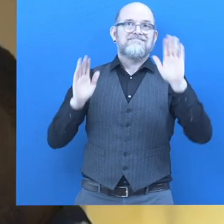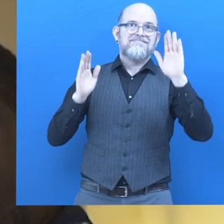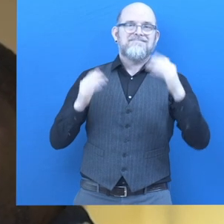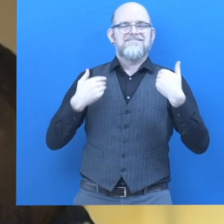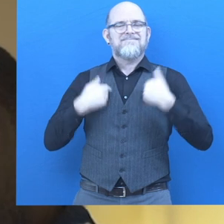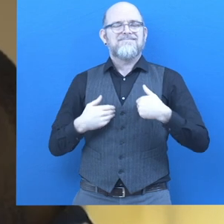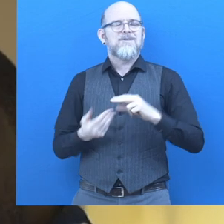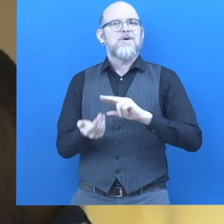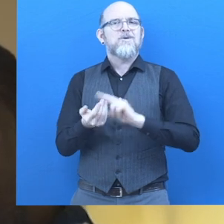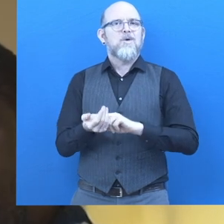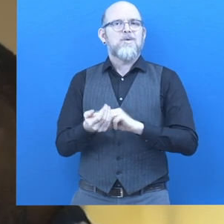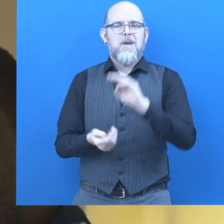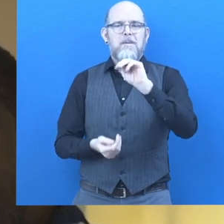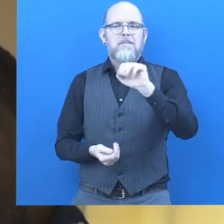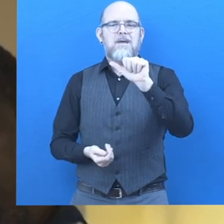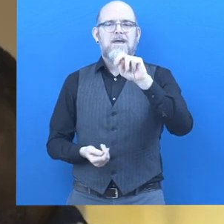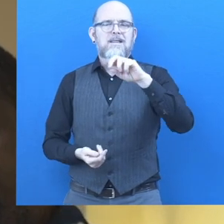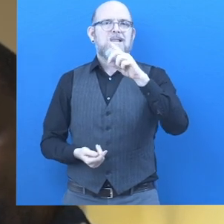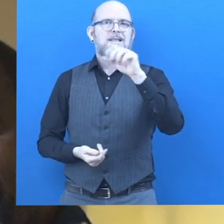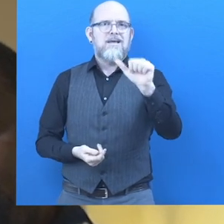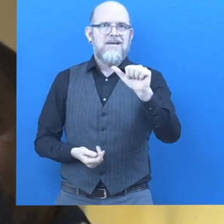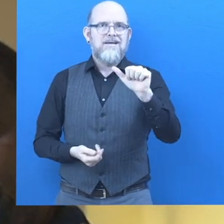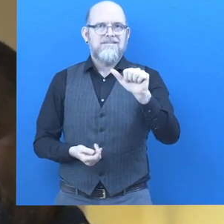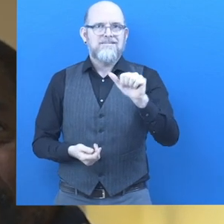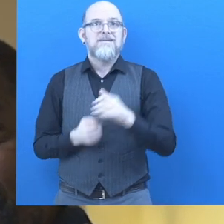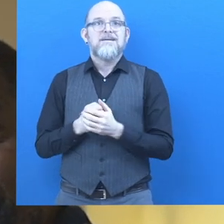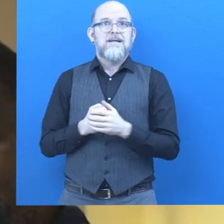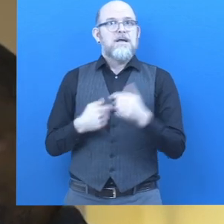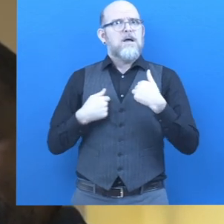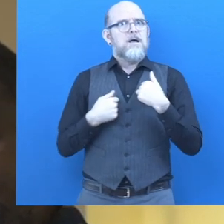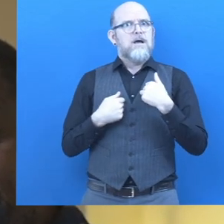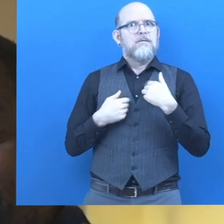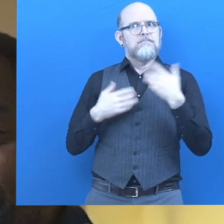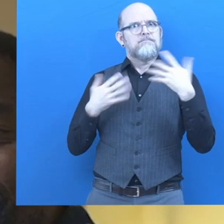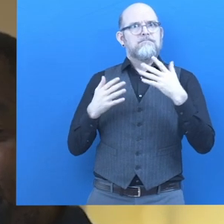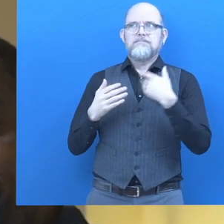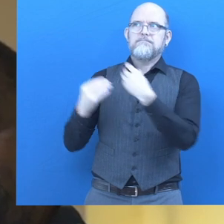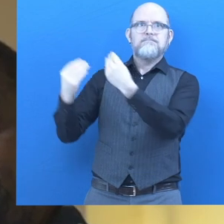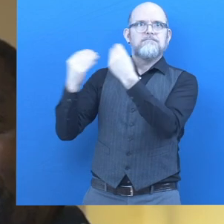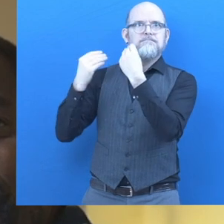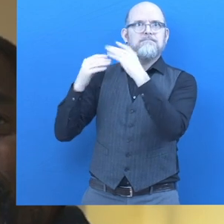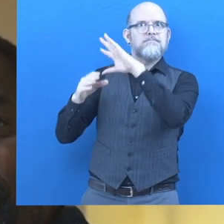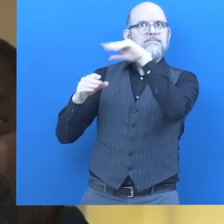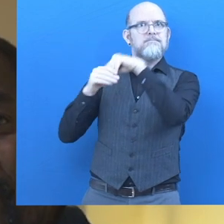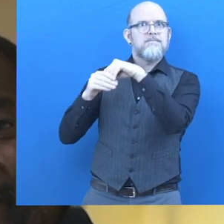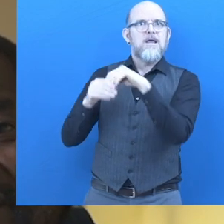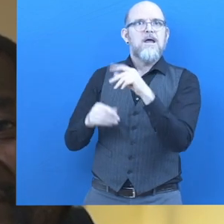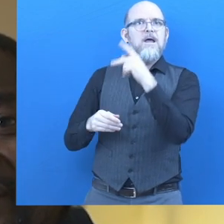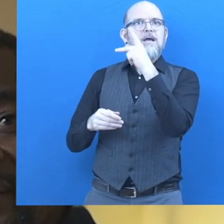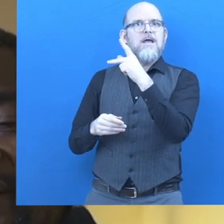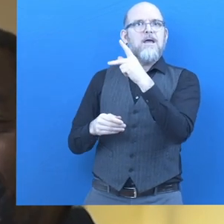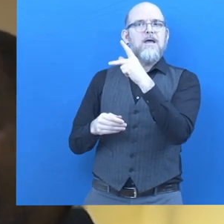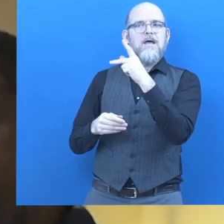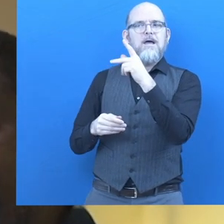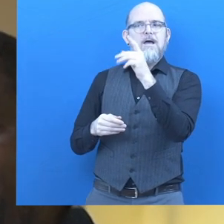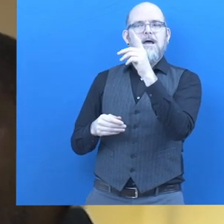I'm Dr. Amanda. I am one of the beneficiaries of the Caduago Family Foundation.